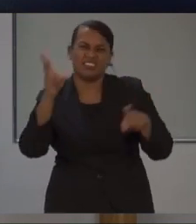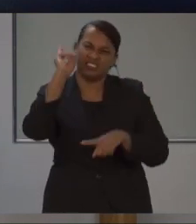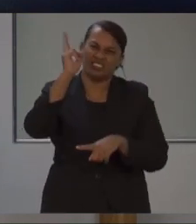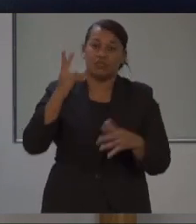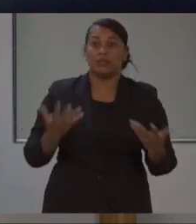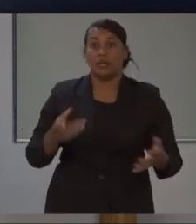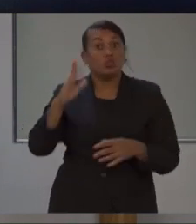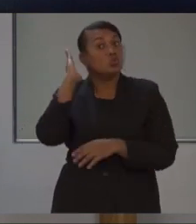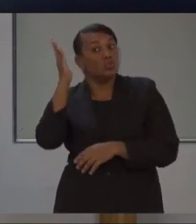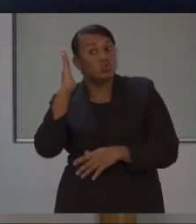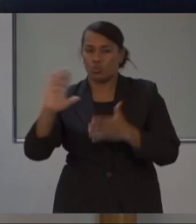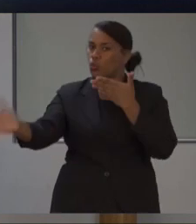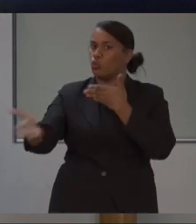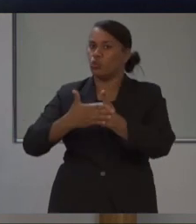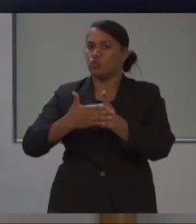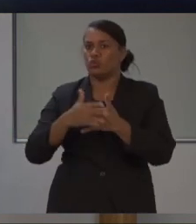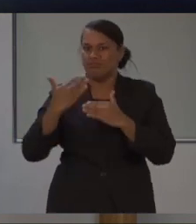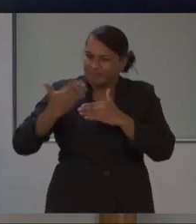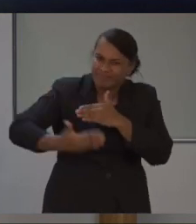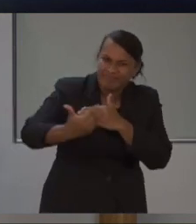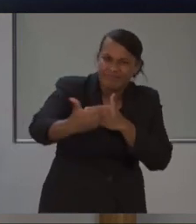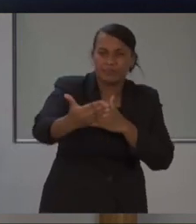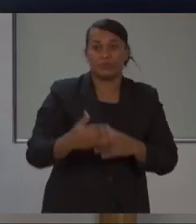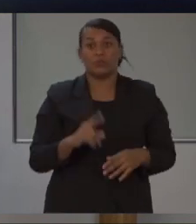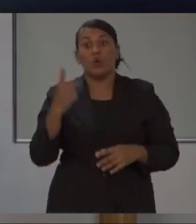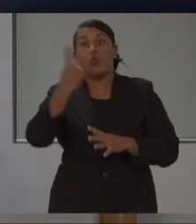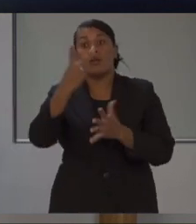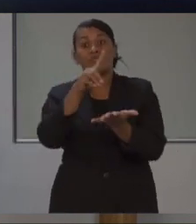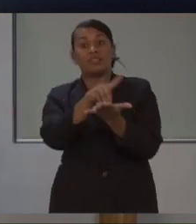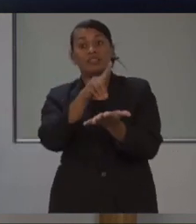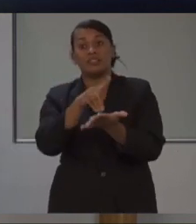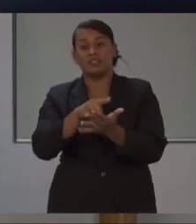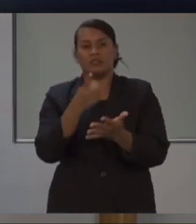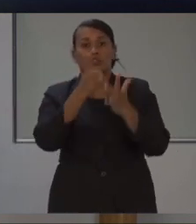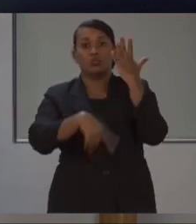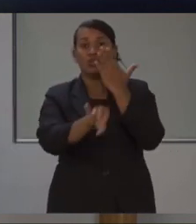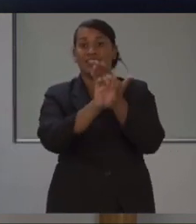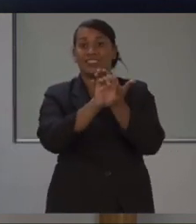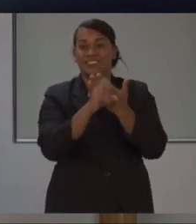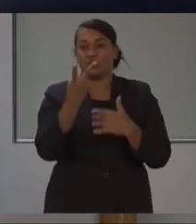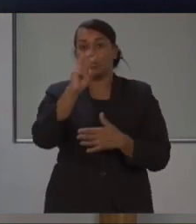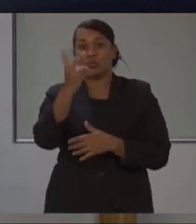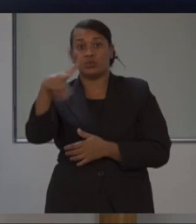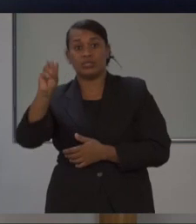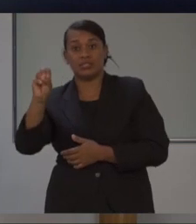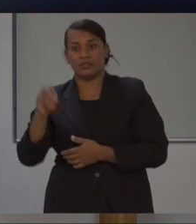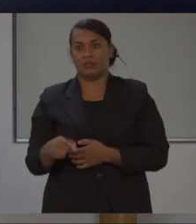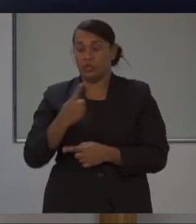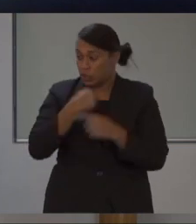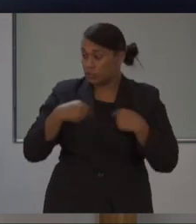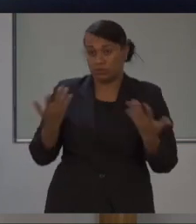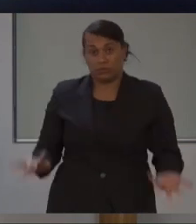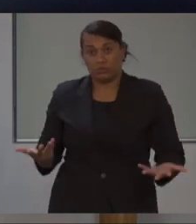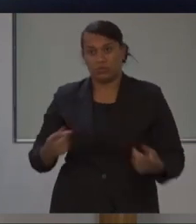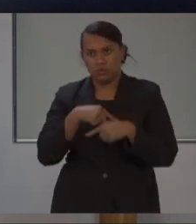closed as well until the 12th of June 2020. Our weekend of readiness and responsibility